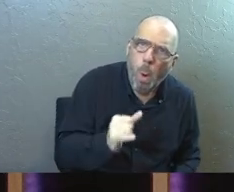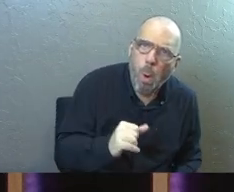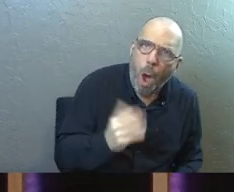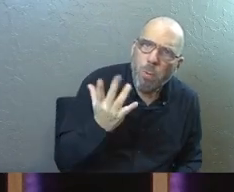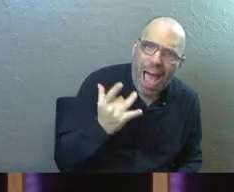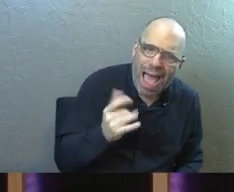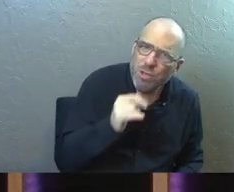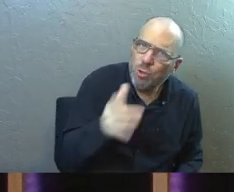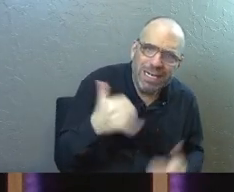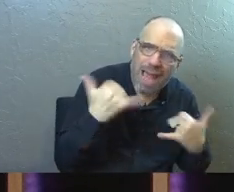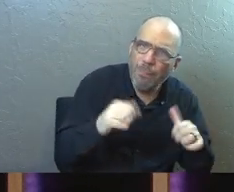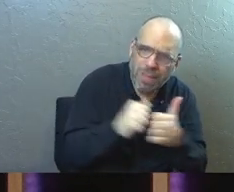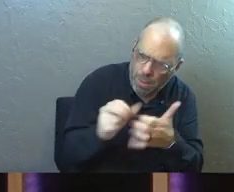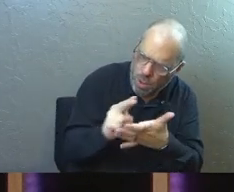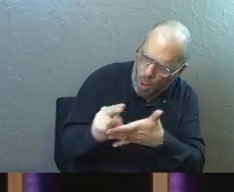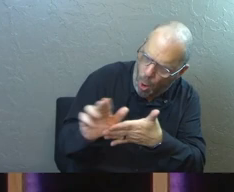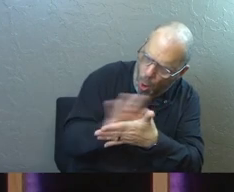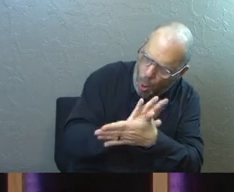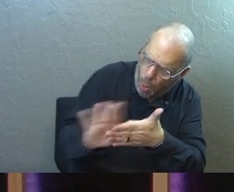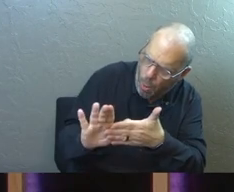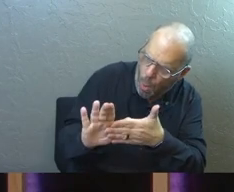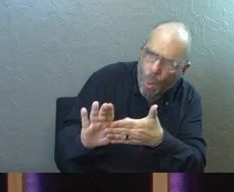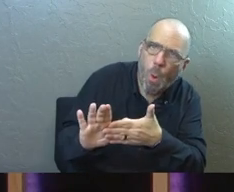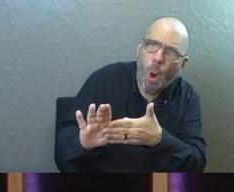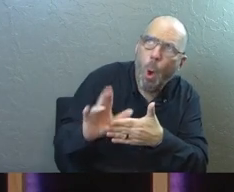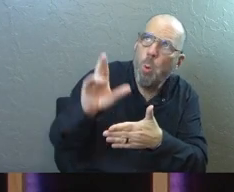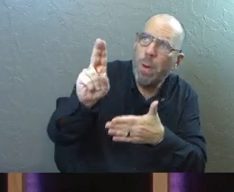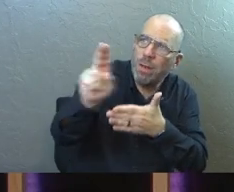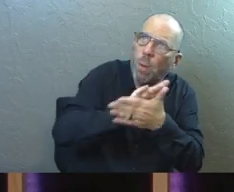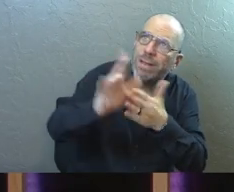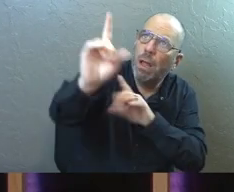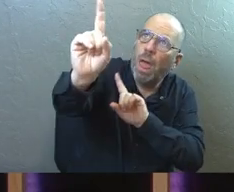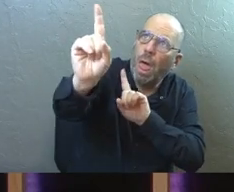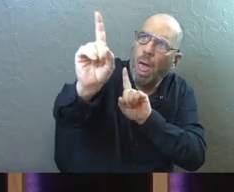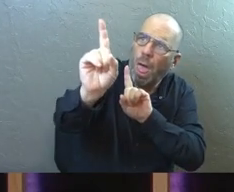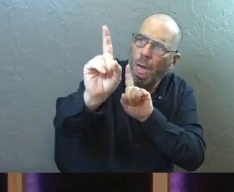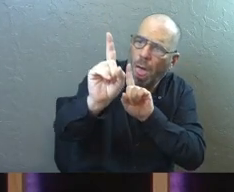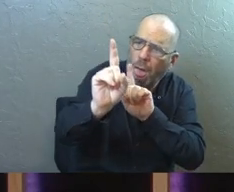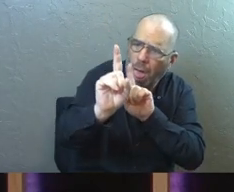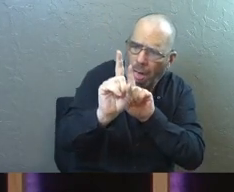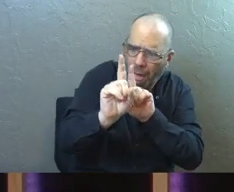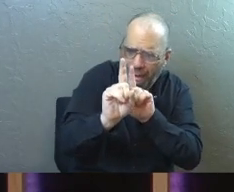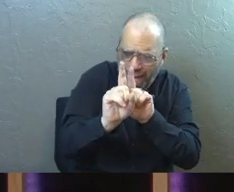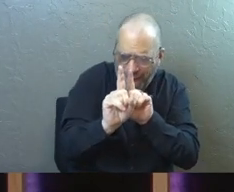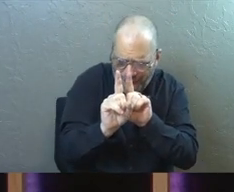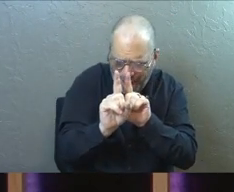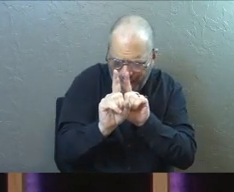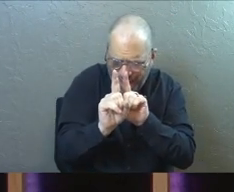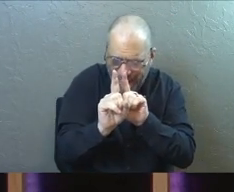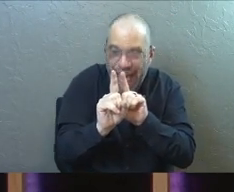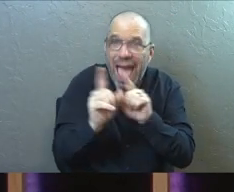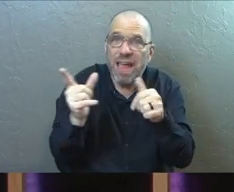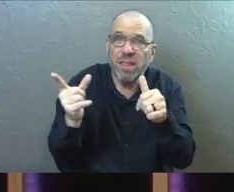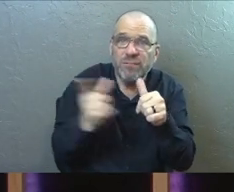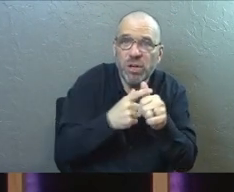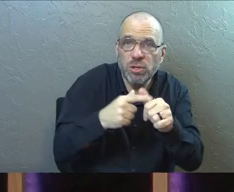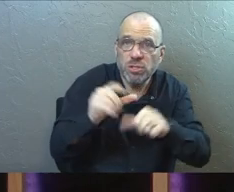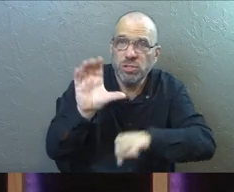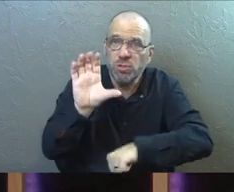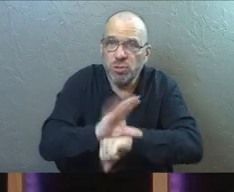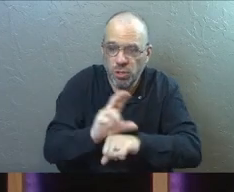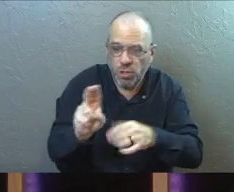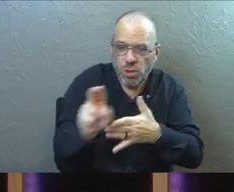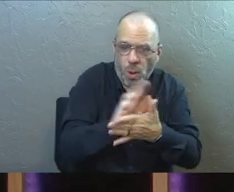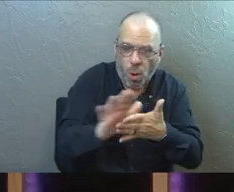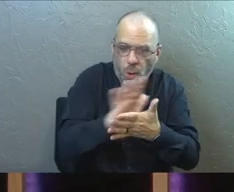Because you didn't mess around with the holiness of God when the holiness of God came near. And the early church, the Holy